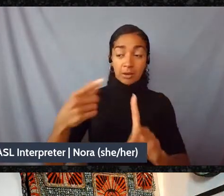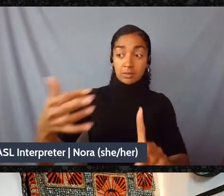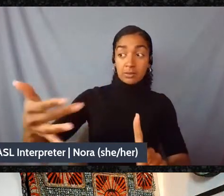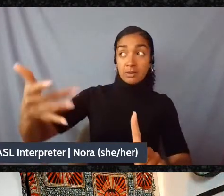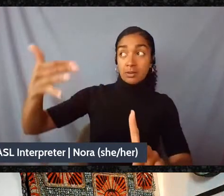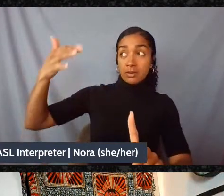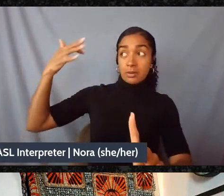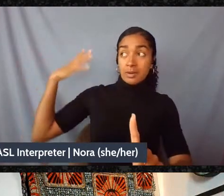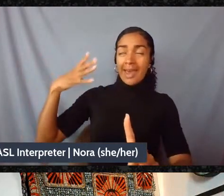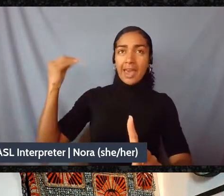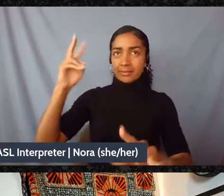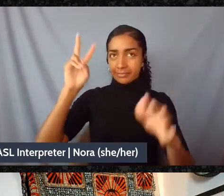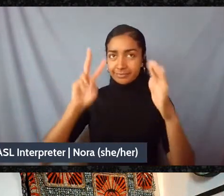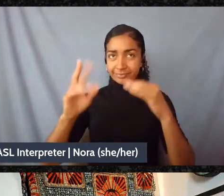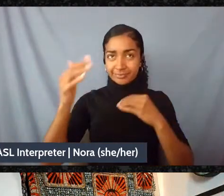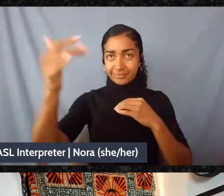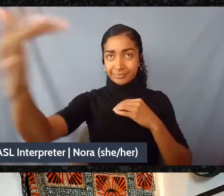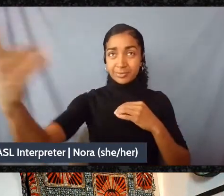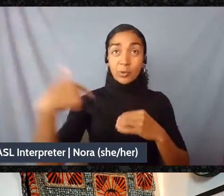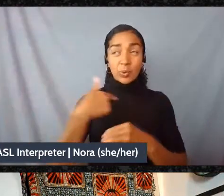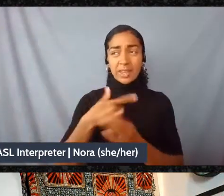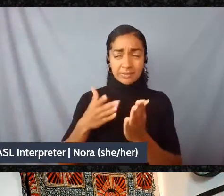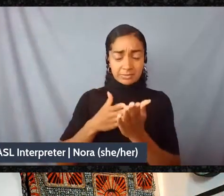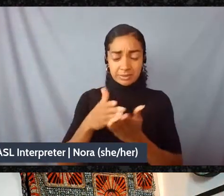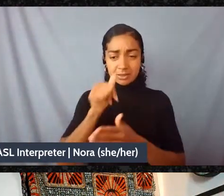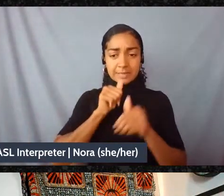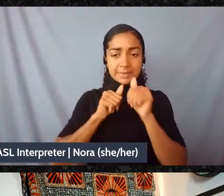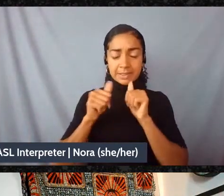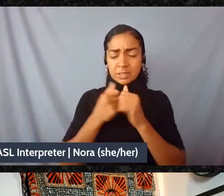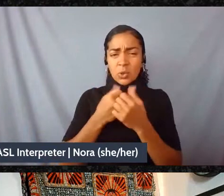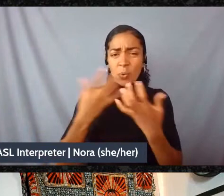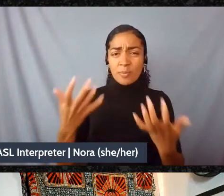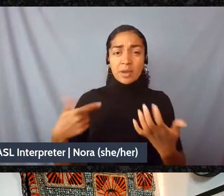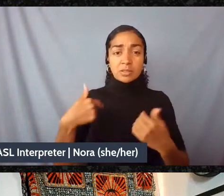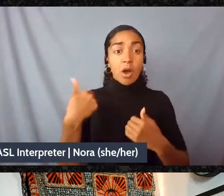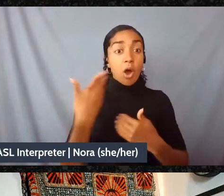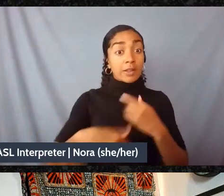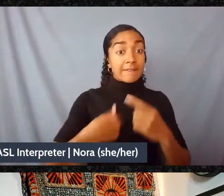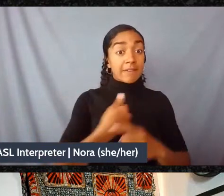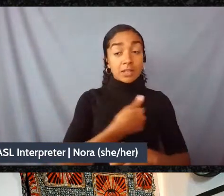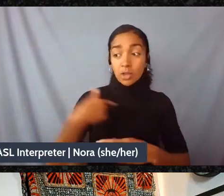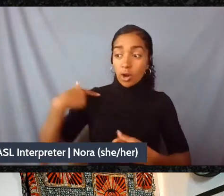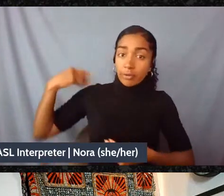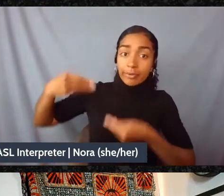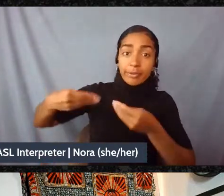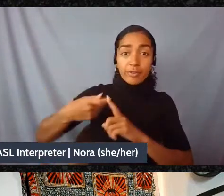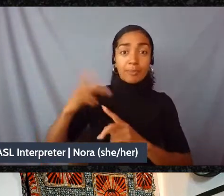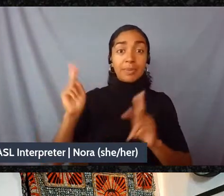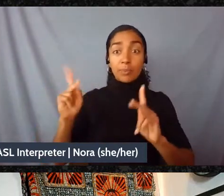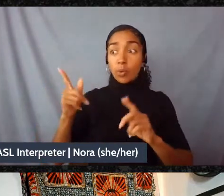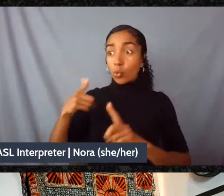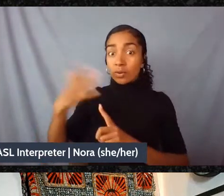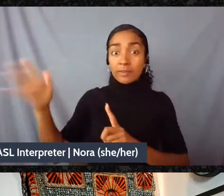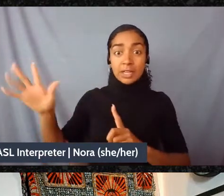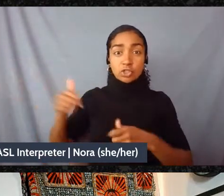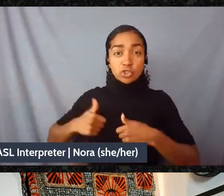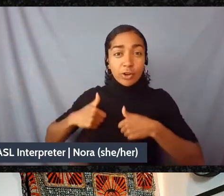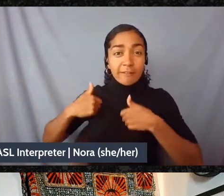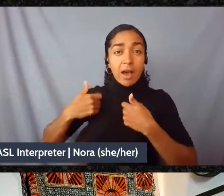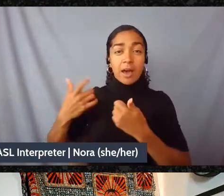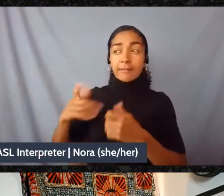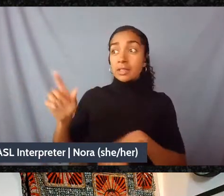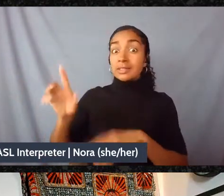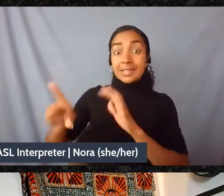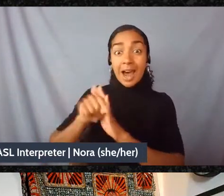through so much. We're all descendants of people who have survived times like this, times harder than this, times different than